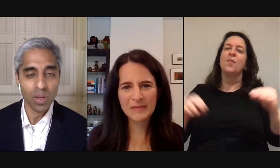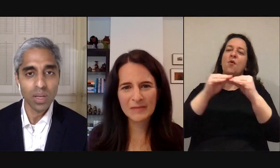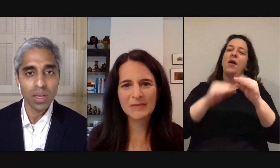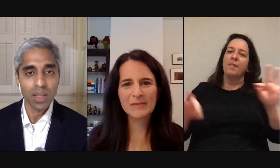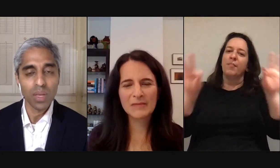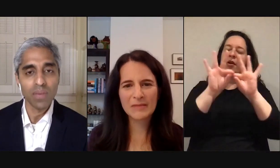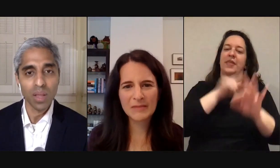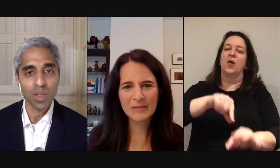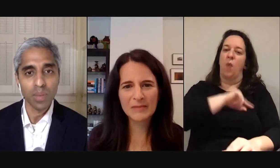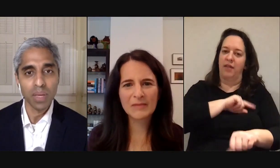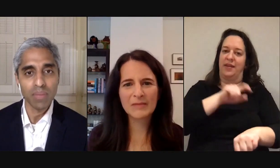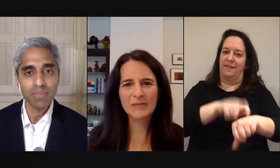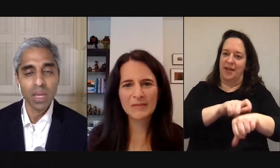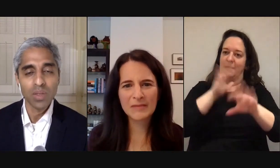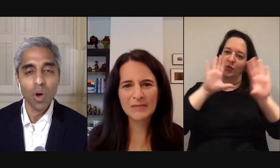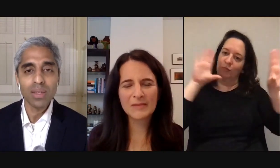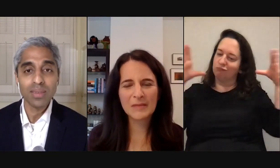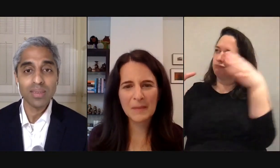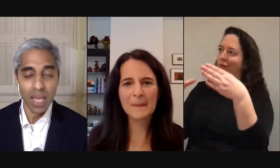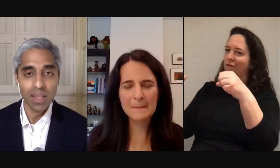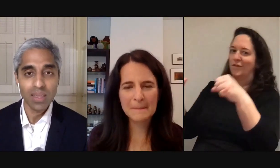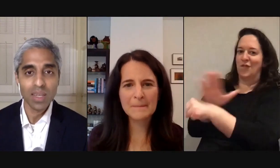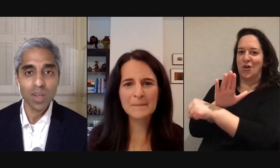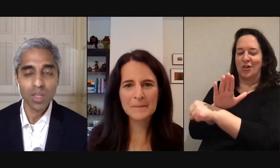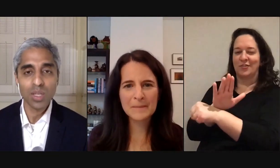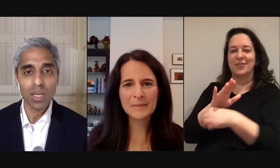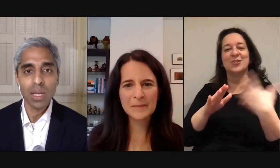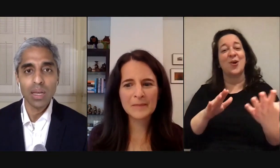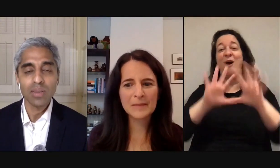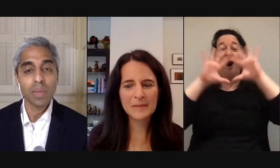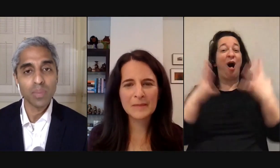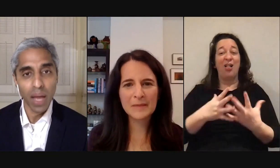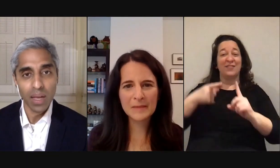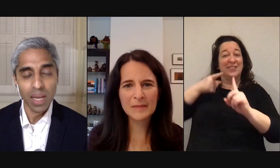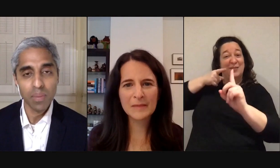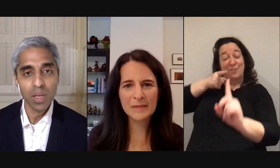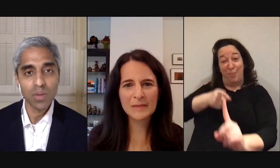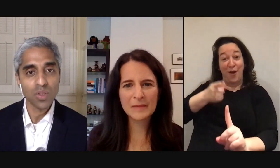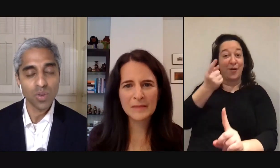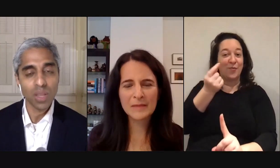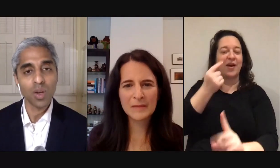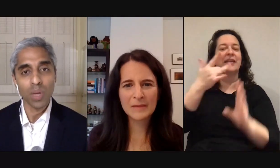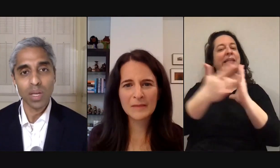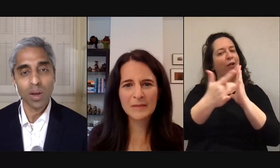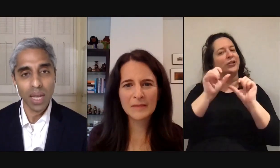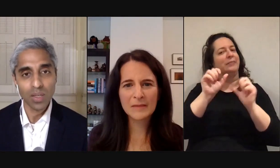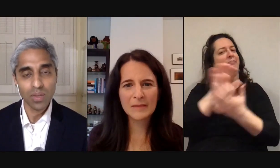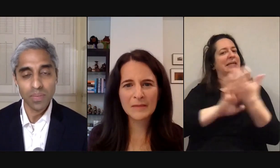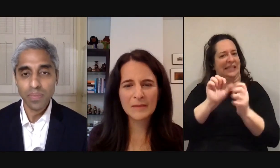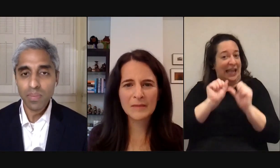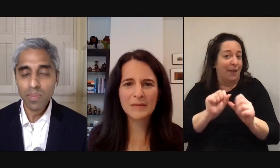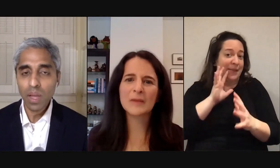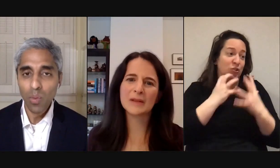and focus that we give another human being so all this to say the technology is a mixed bag and it can be used to strengthen or weaken our